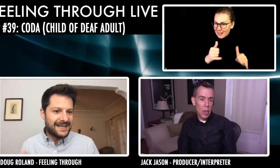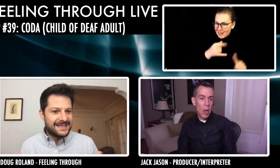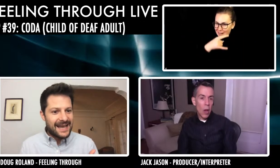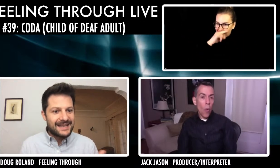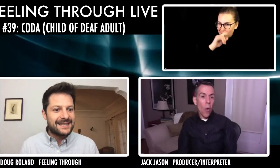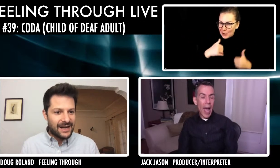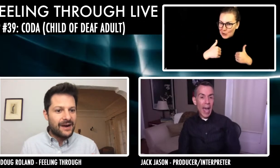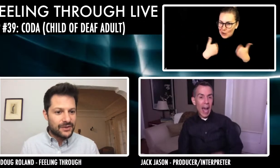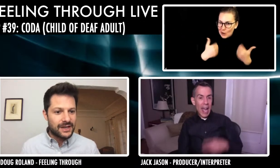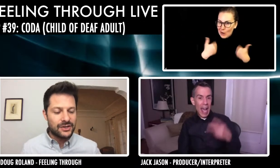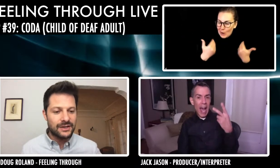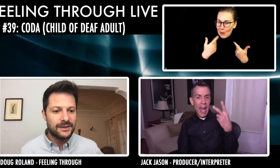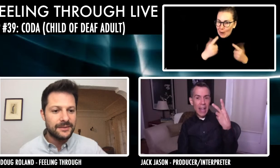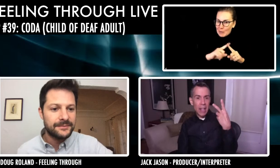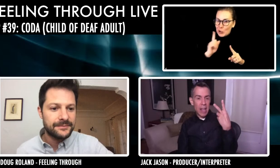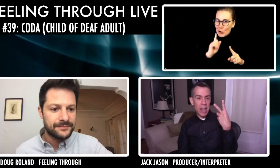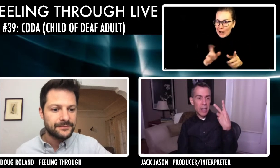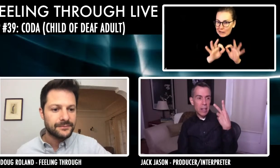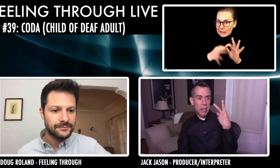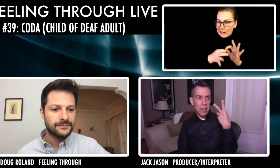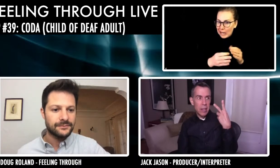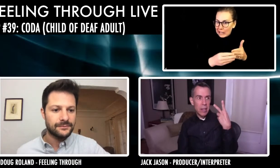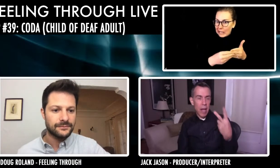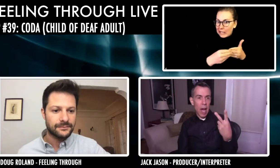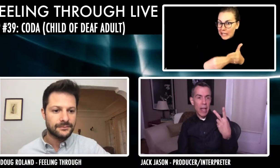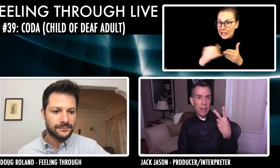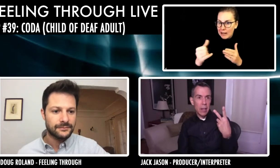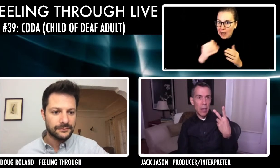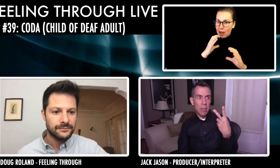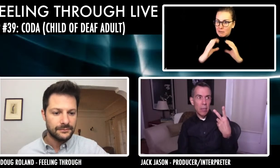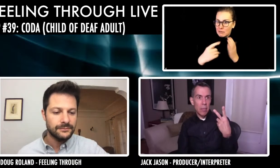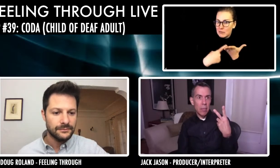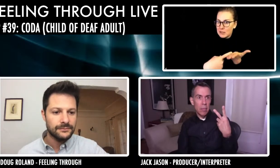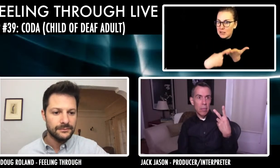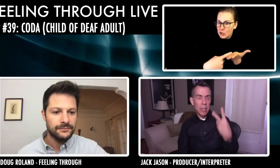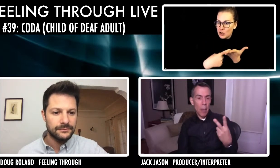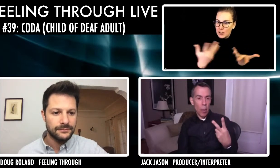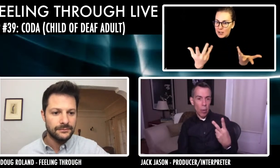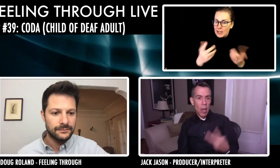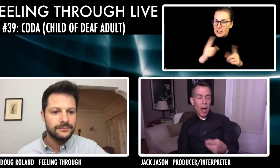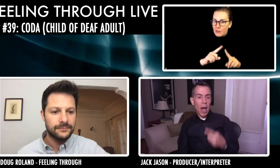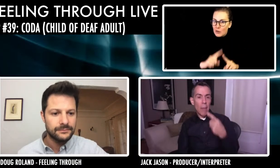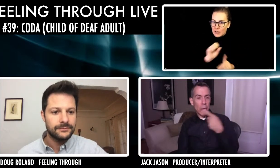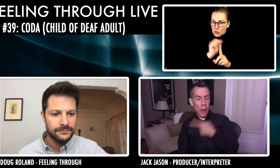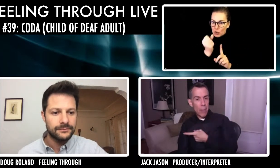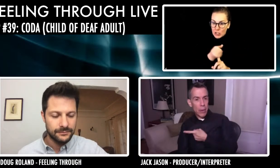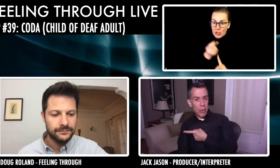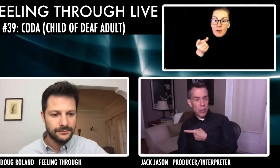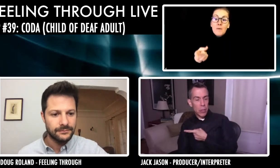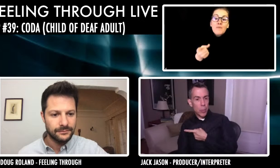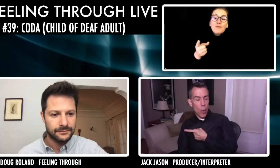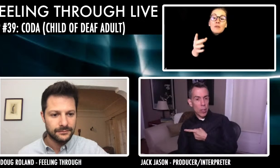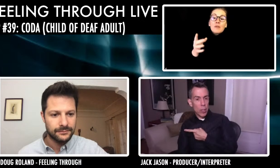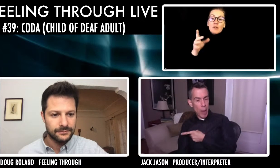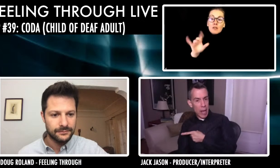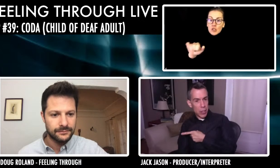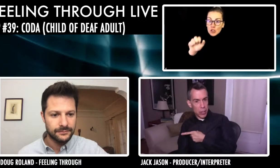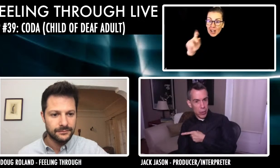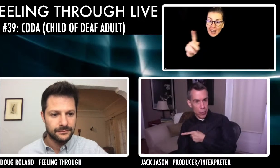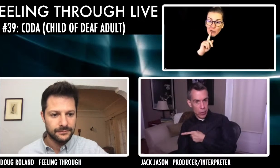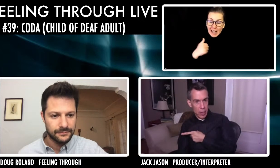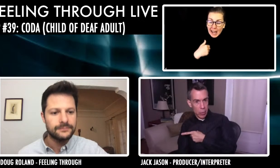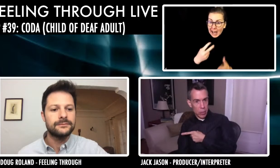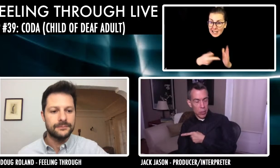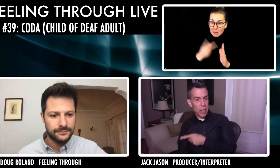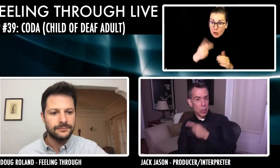who's leading the dance in a conversation? had, I had, had, uh, double. My grandparents spoke Spanish